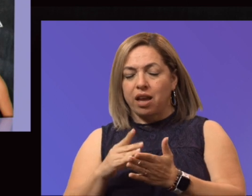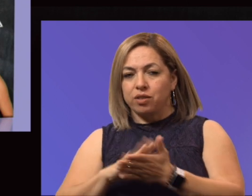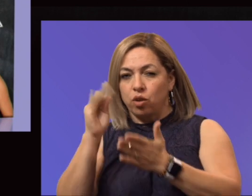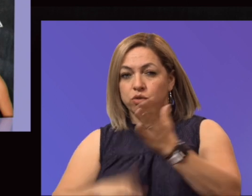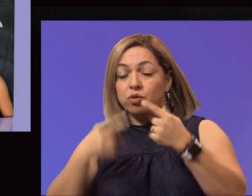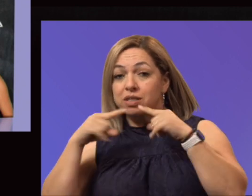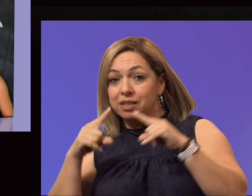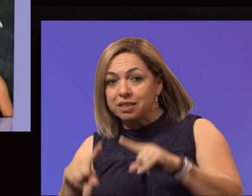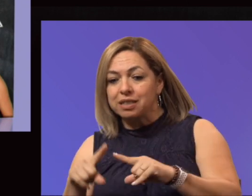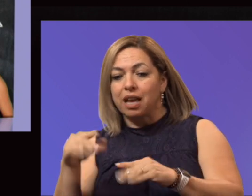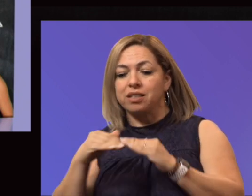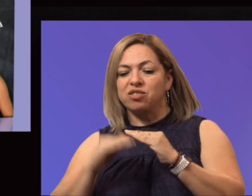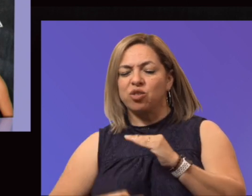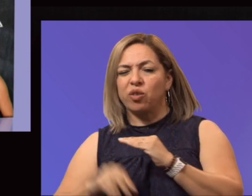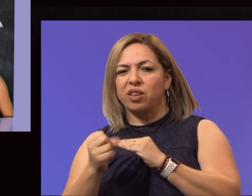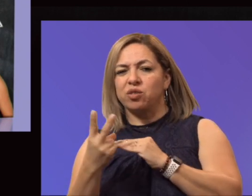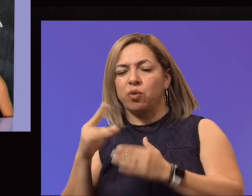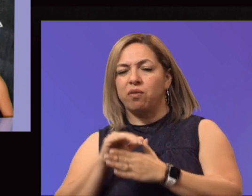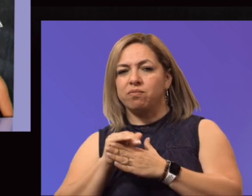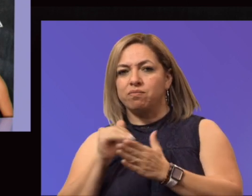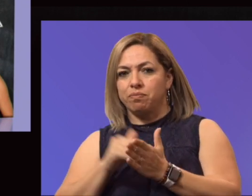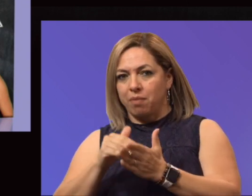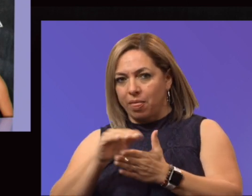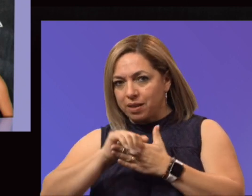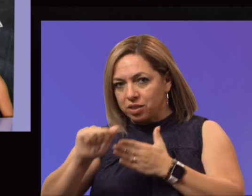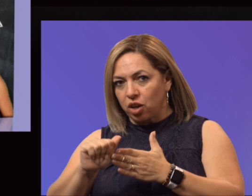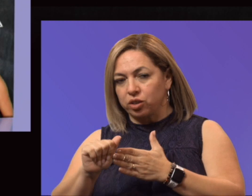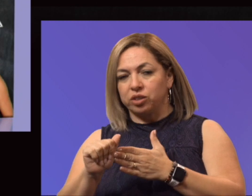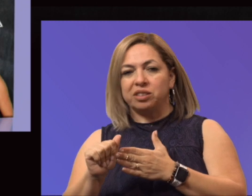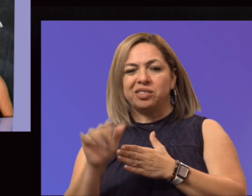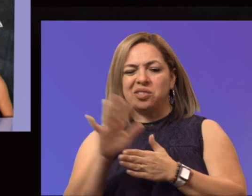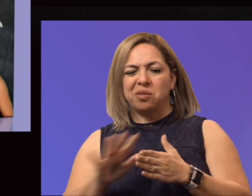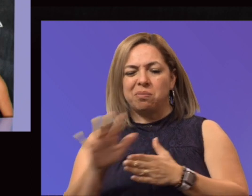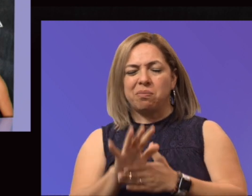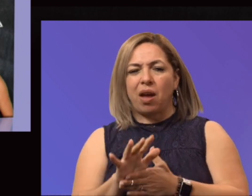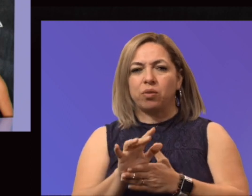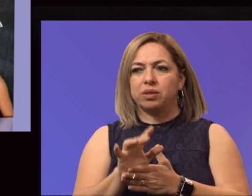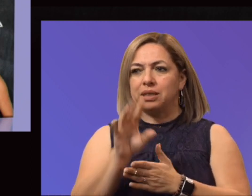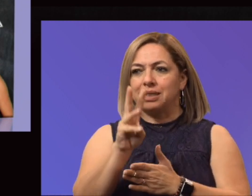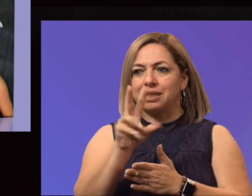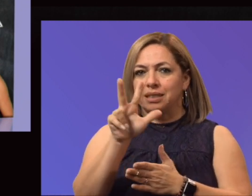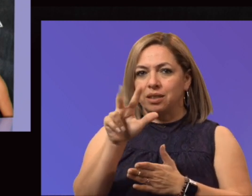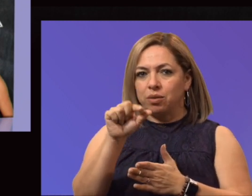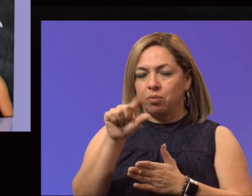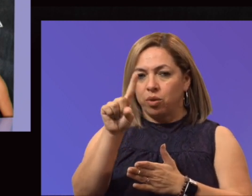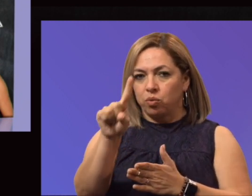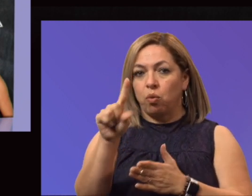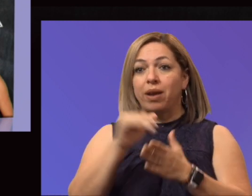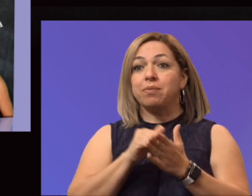So, total funding for the college was just about $63.1 million. This was a $1.1 million cut